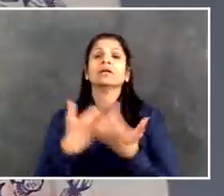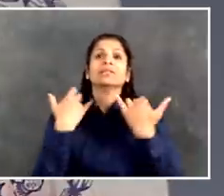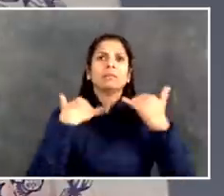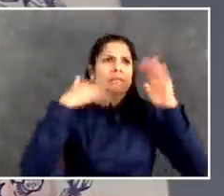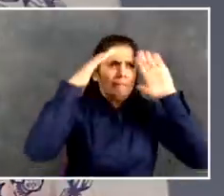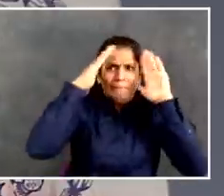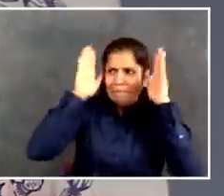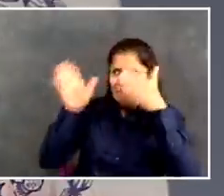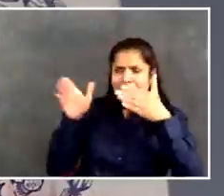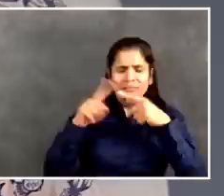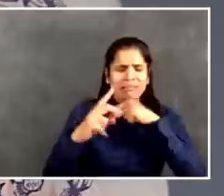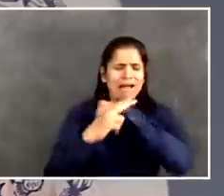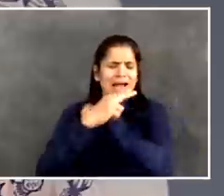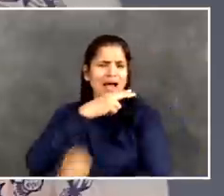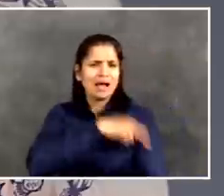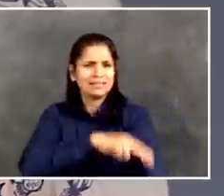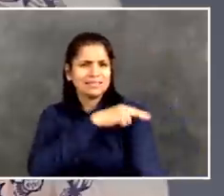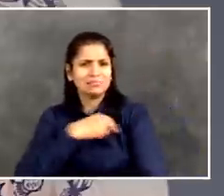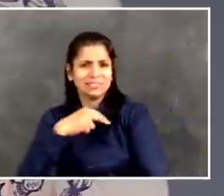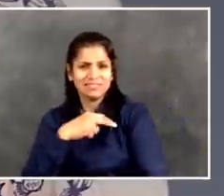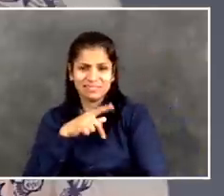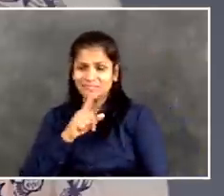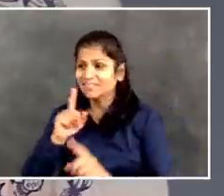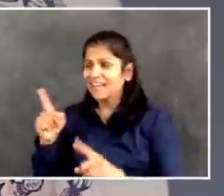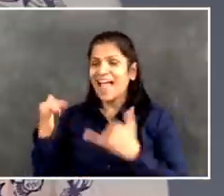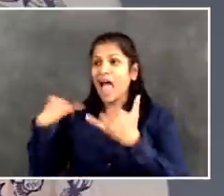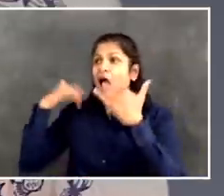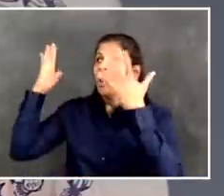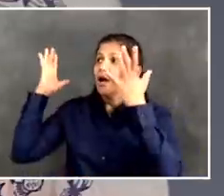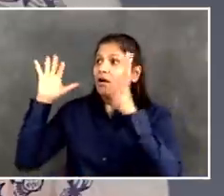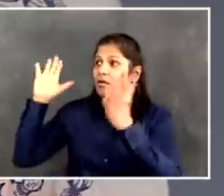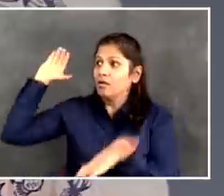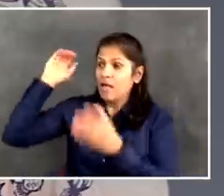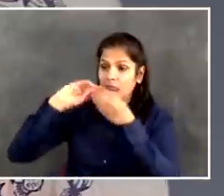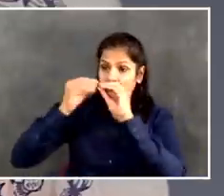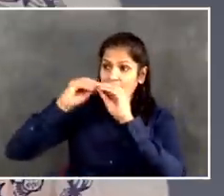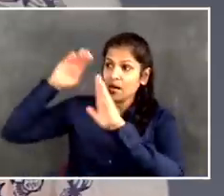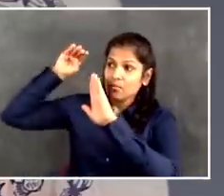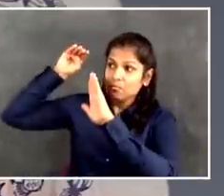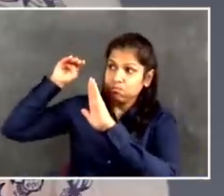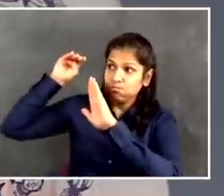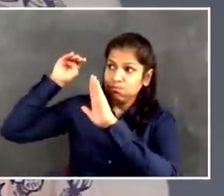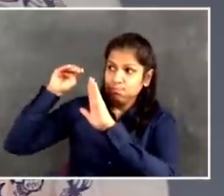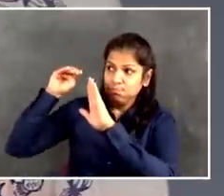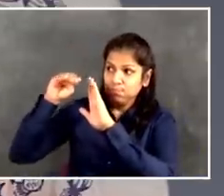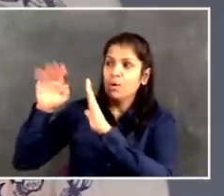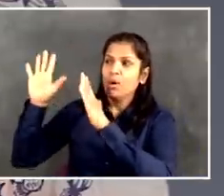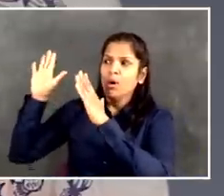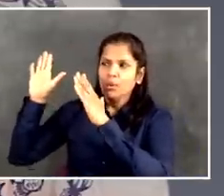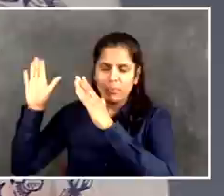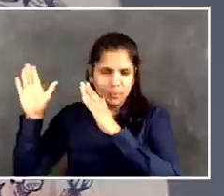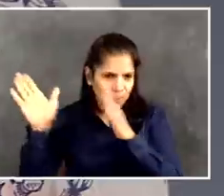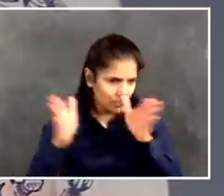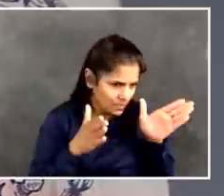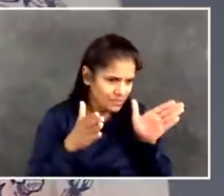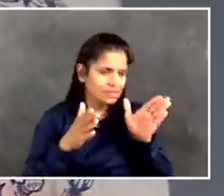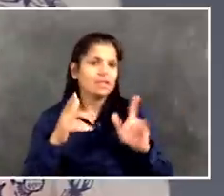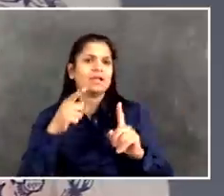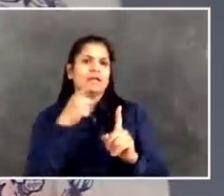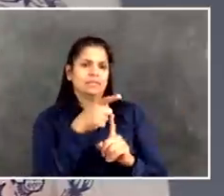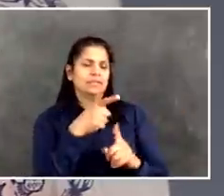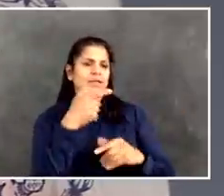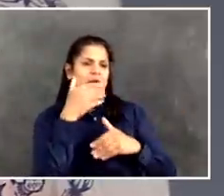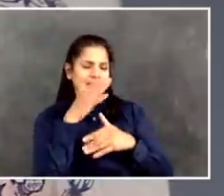had a few weeks of some improvement, we're catching up on a lot of areas where we need to put out data, we will keep doing so.